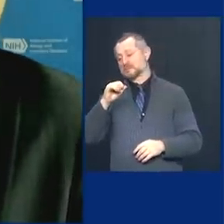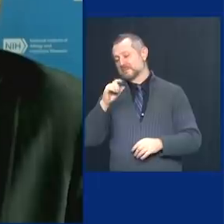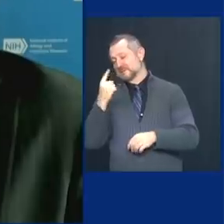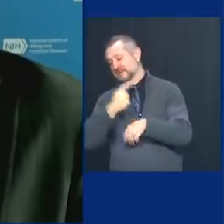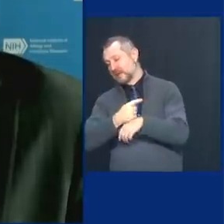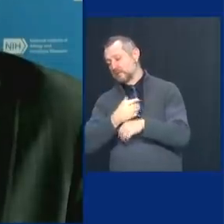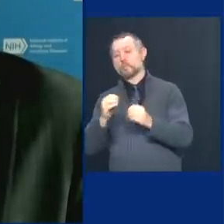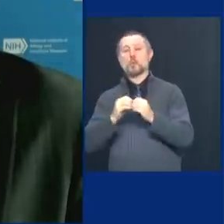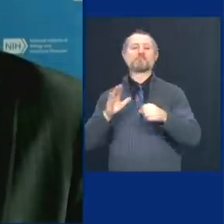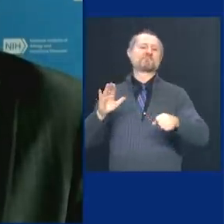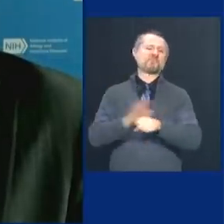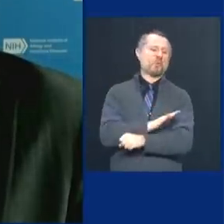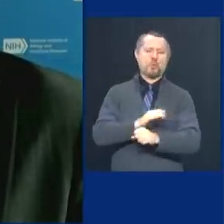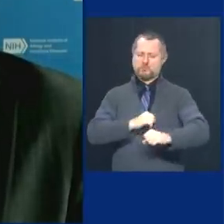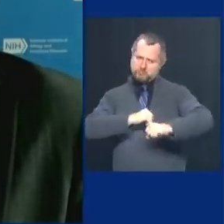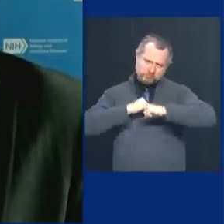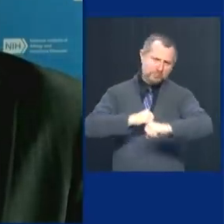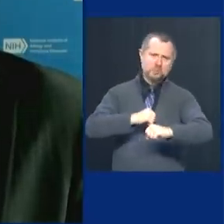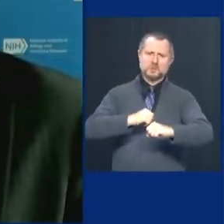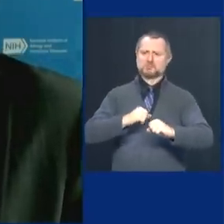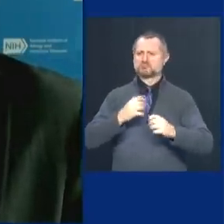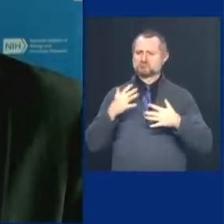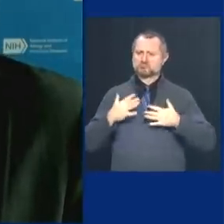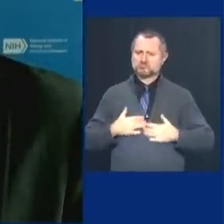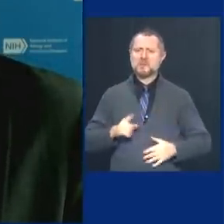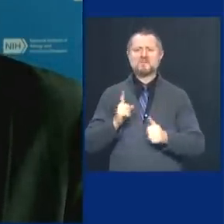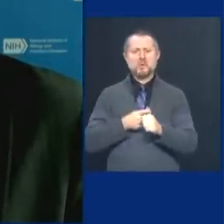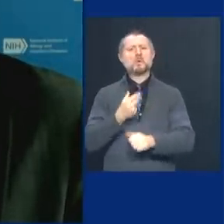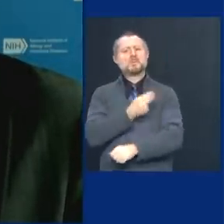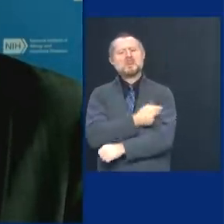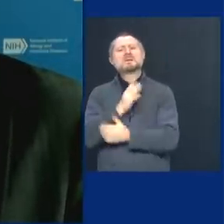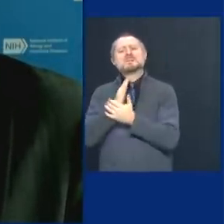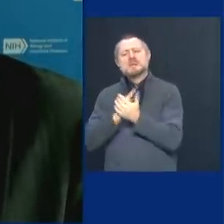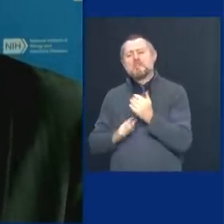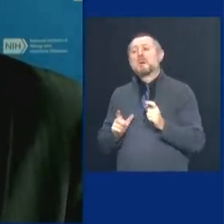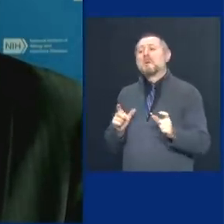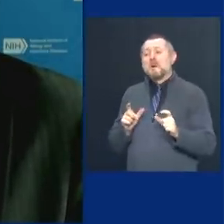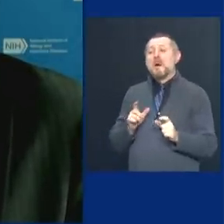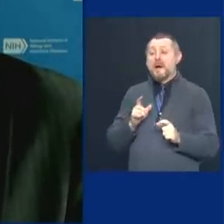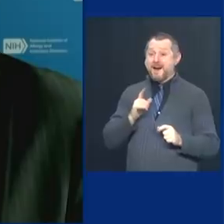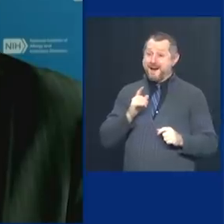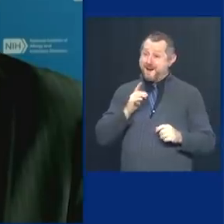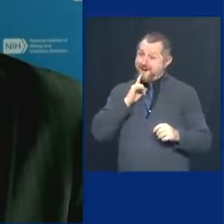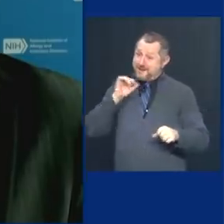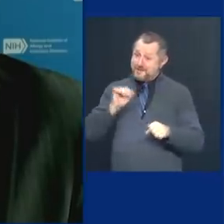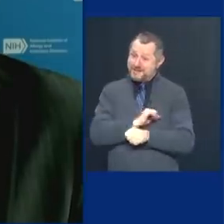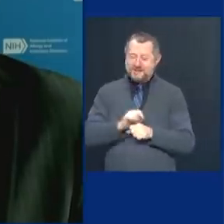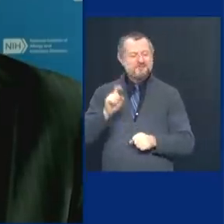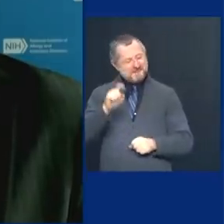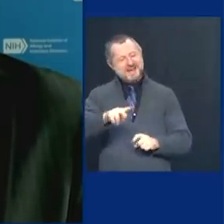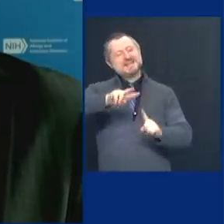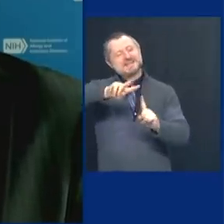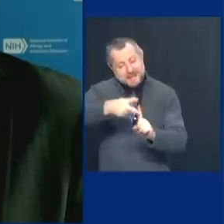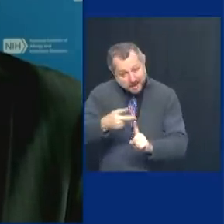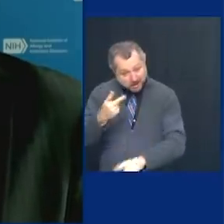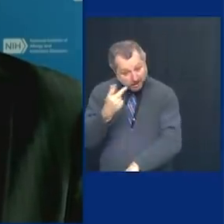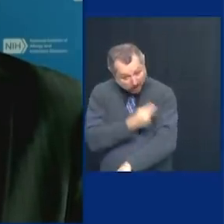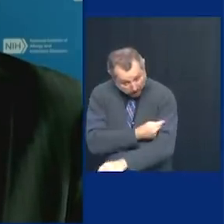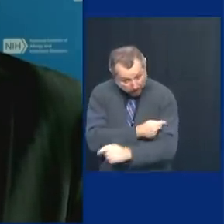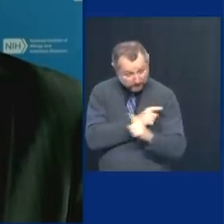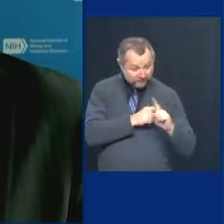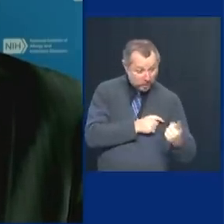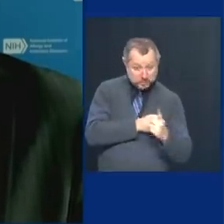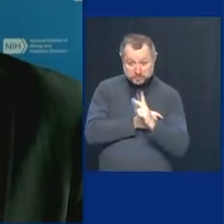get some protection, even after the first shot. But optimally, it's within seven to 10 days following